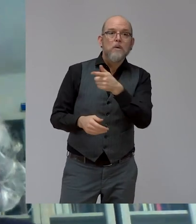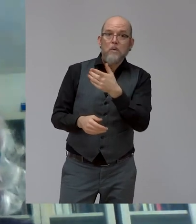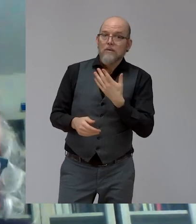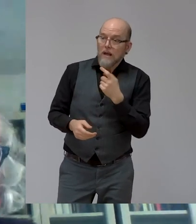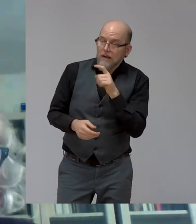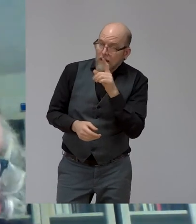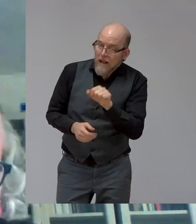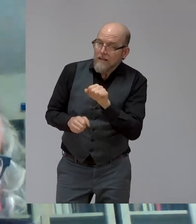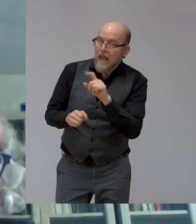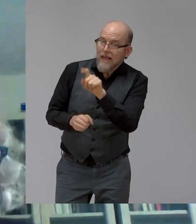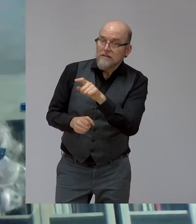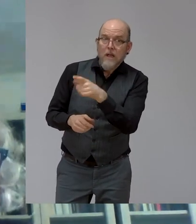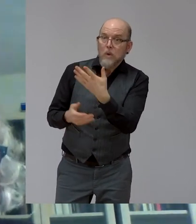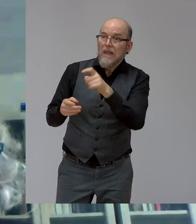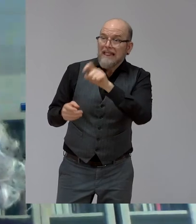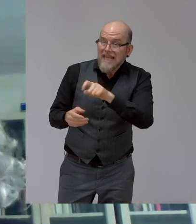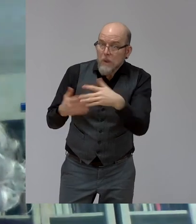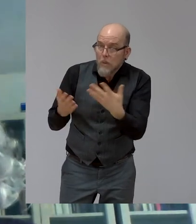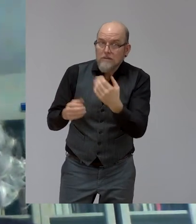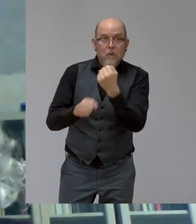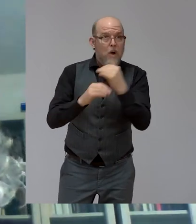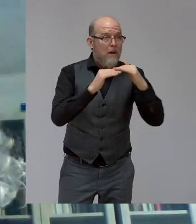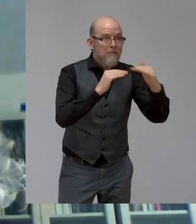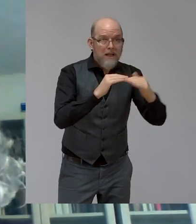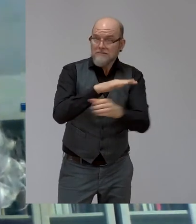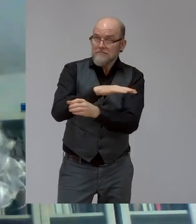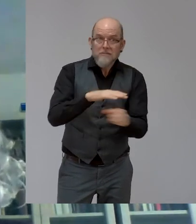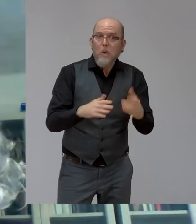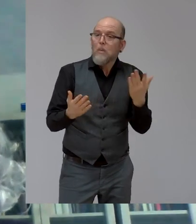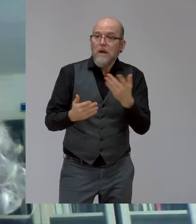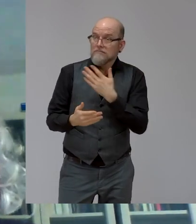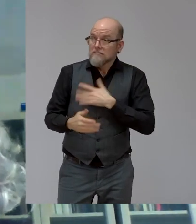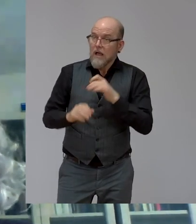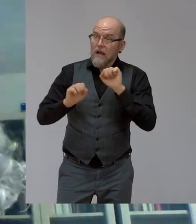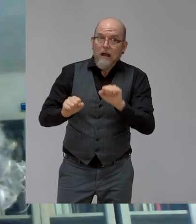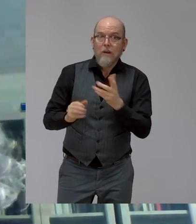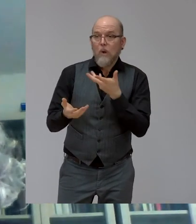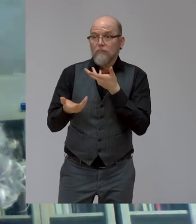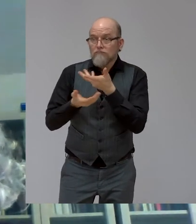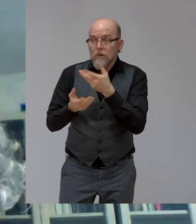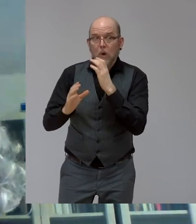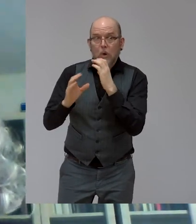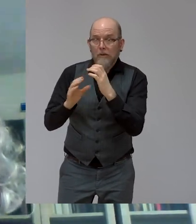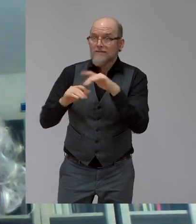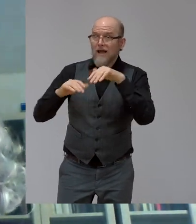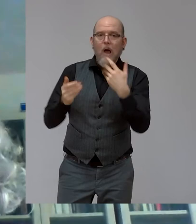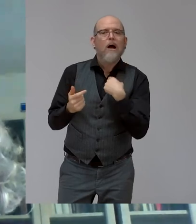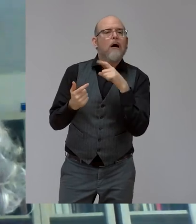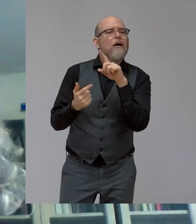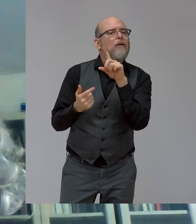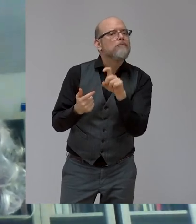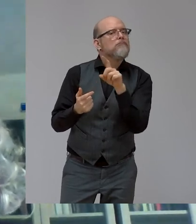if you communicate well, and that is our recommendation, if you communicate well and explain why you're asking it, you can, in a staff survey,